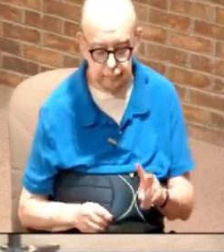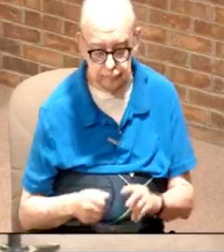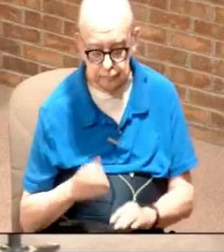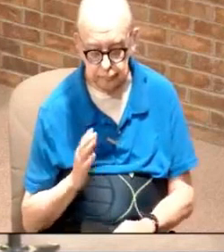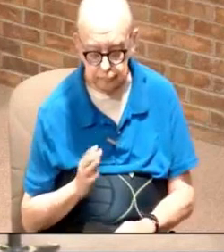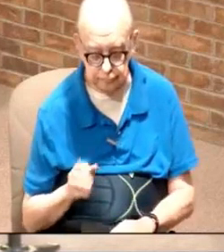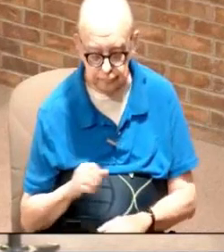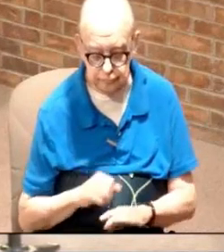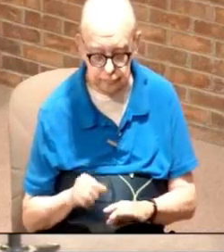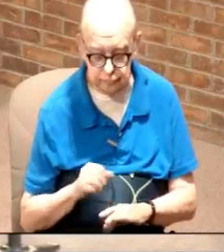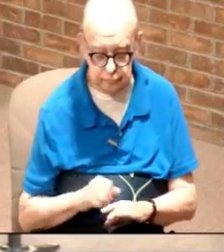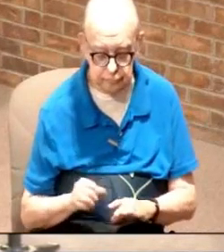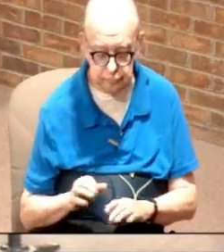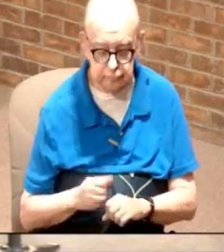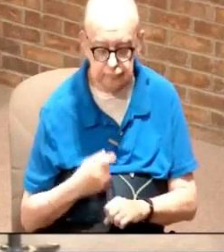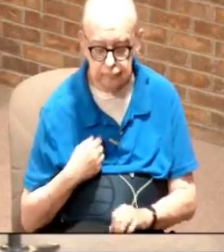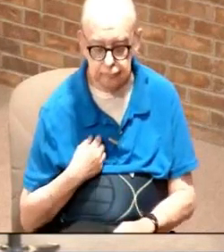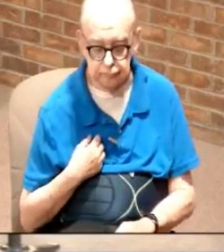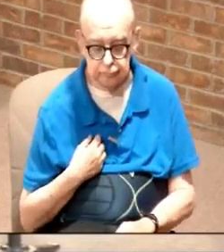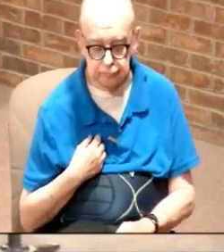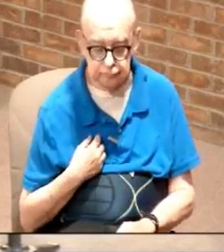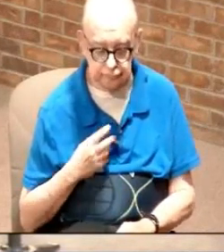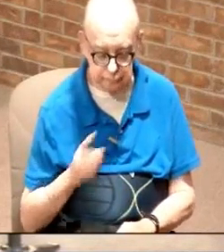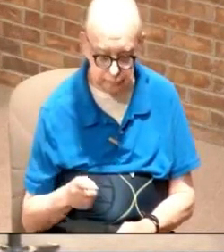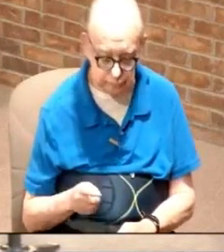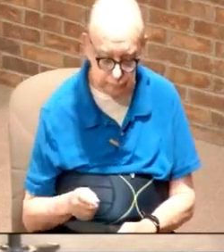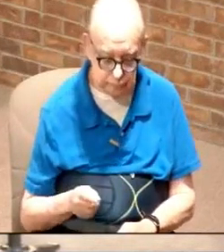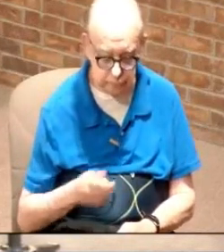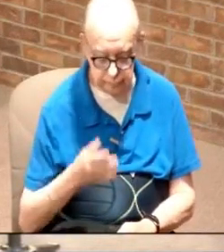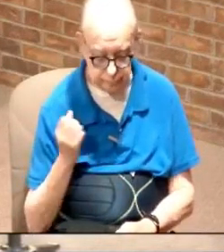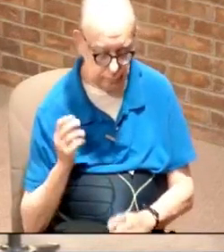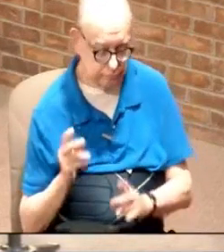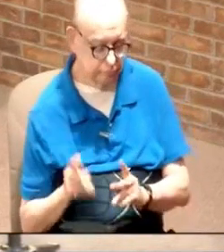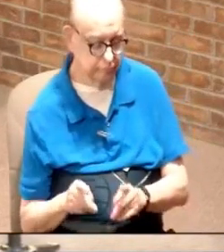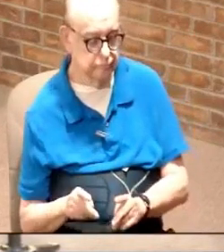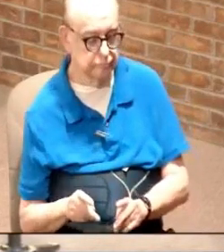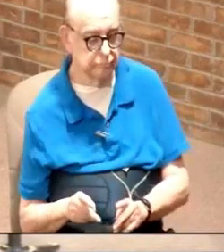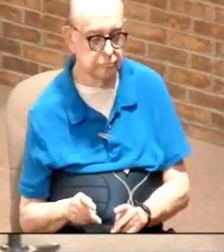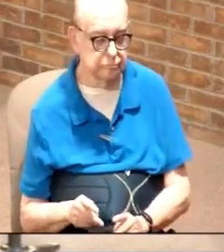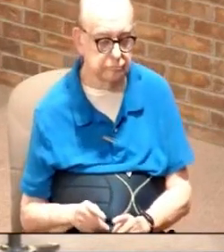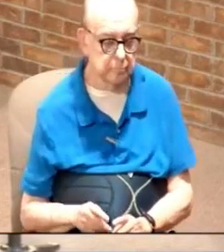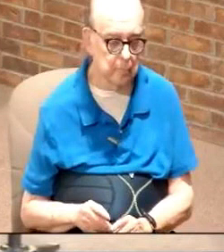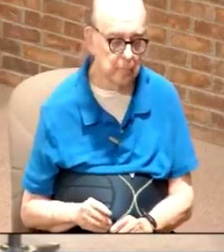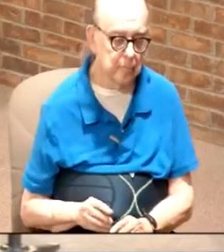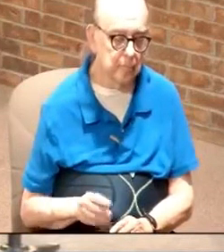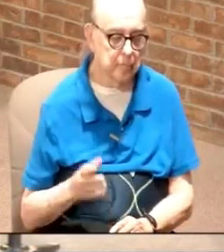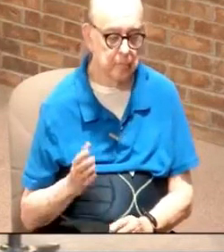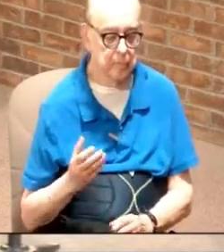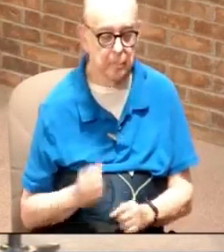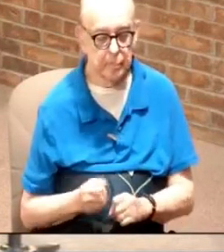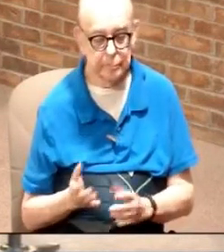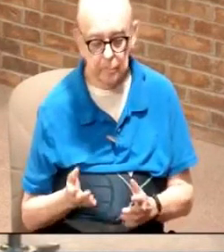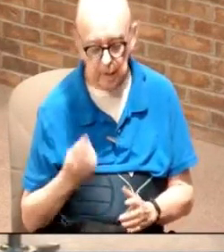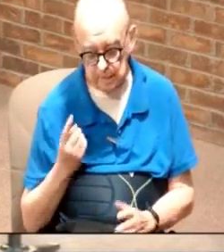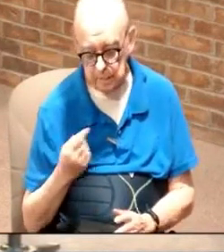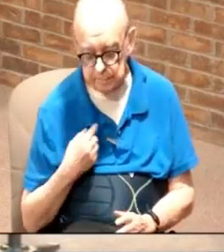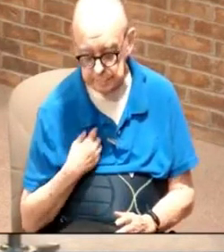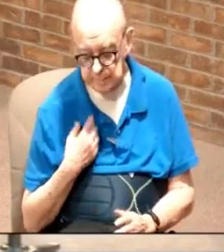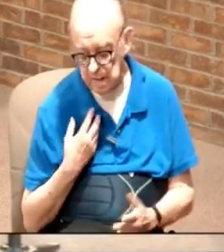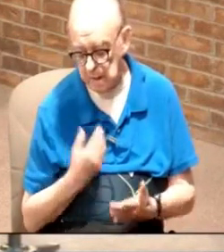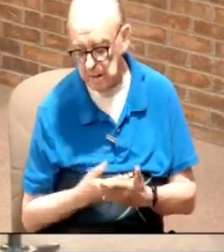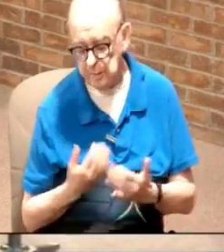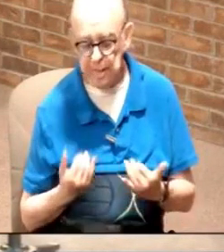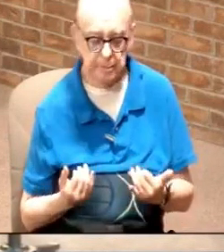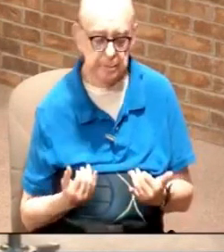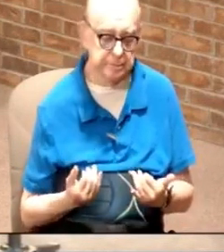God's anointing makes me and you a better person maybe you think you know what I'm good